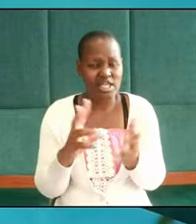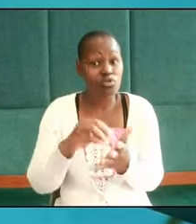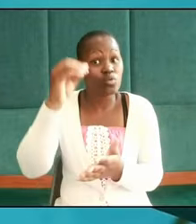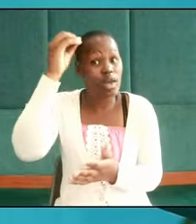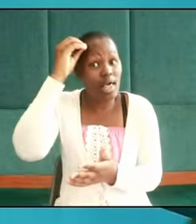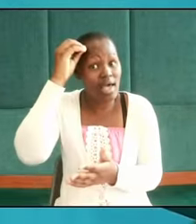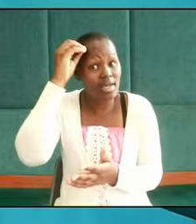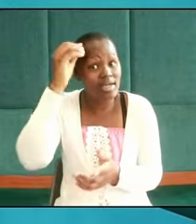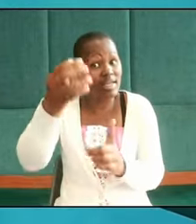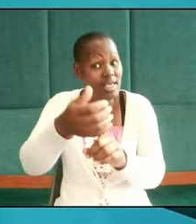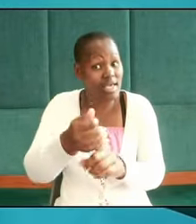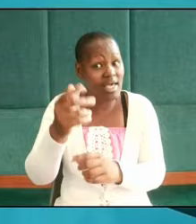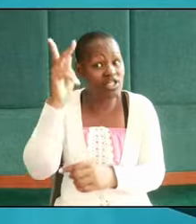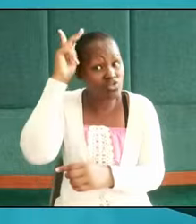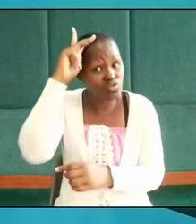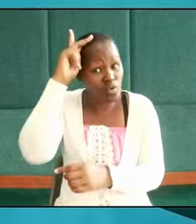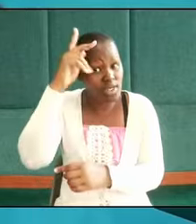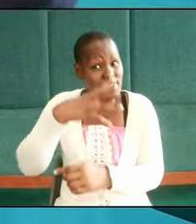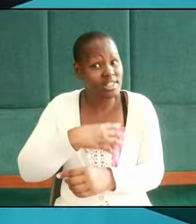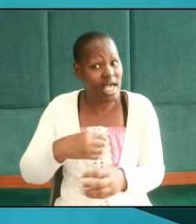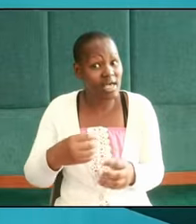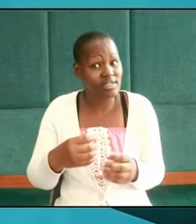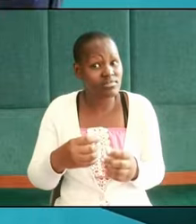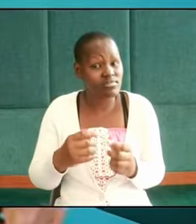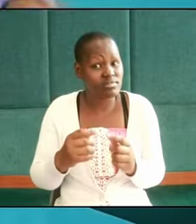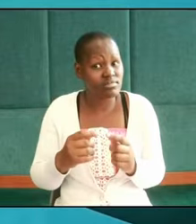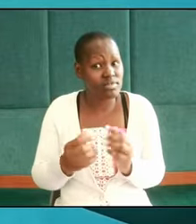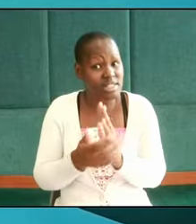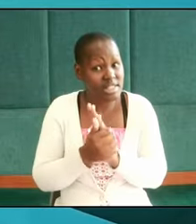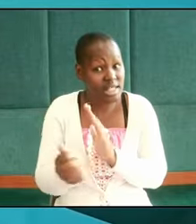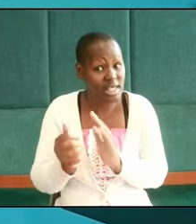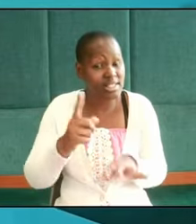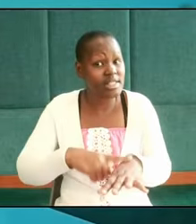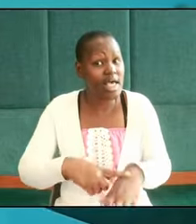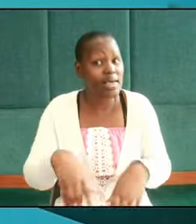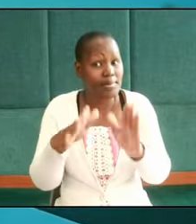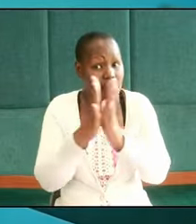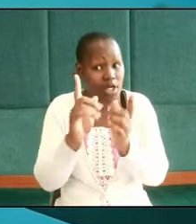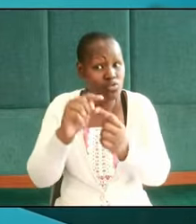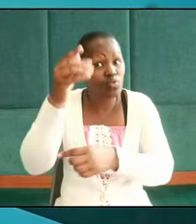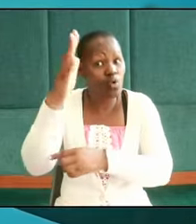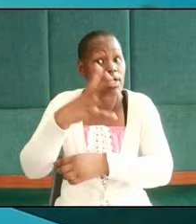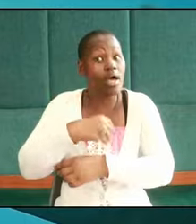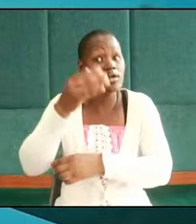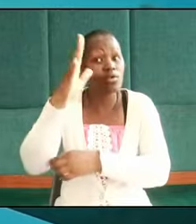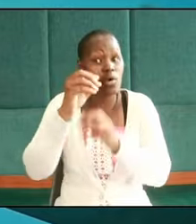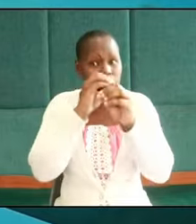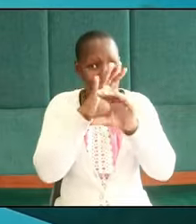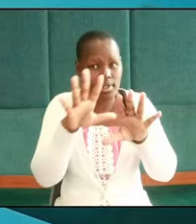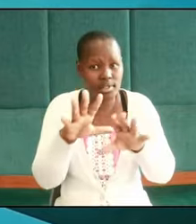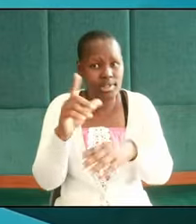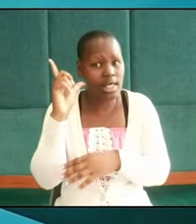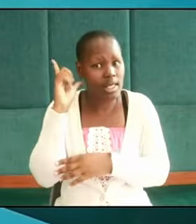acquire knowledge and skills as they prayed to God and God blessed them